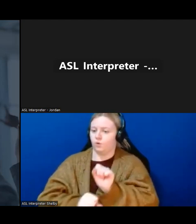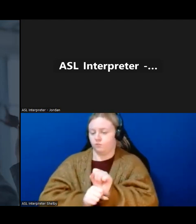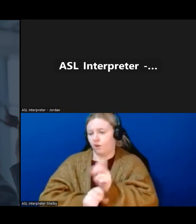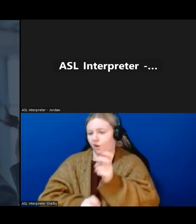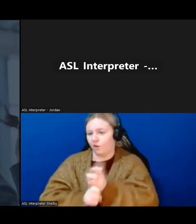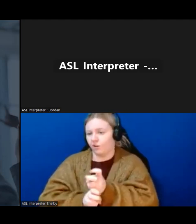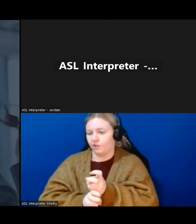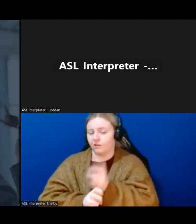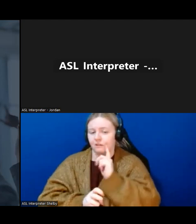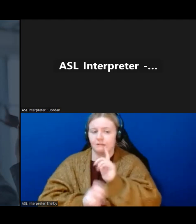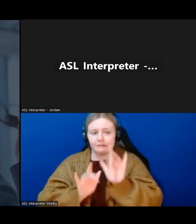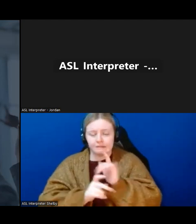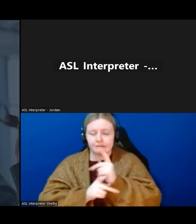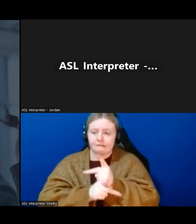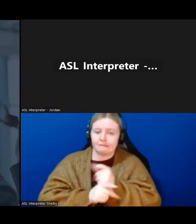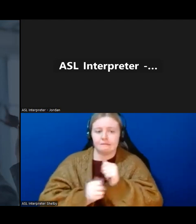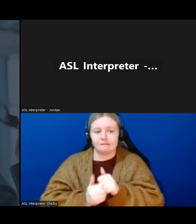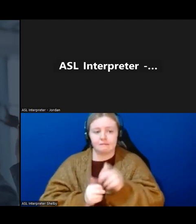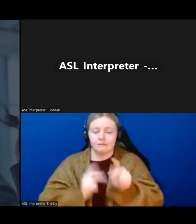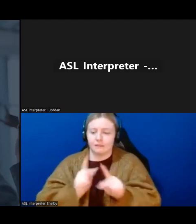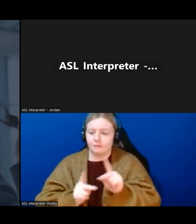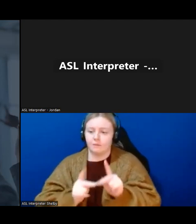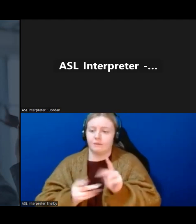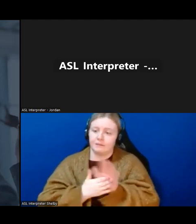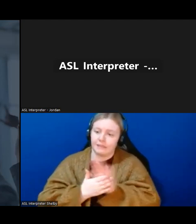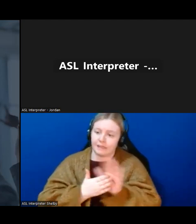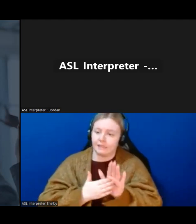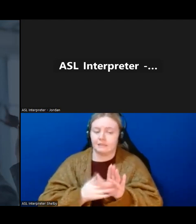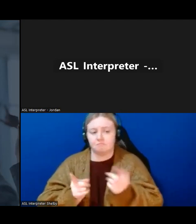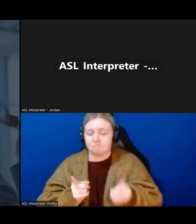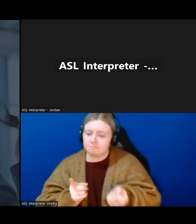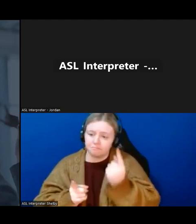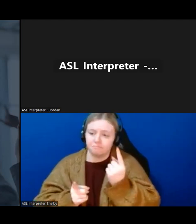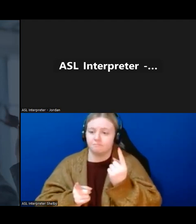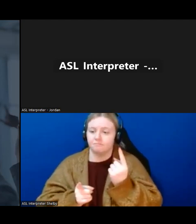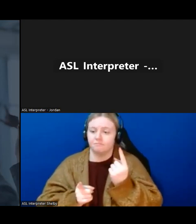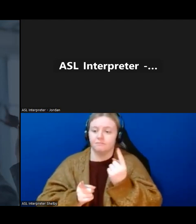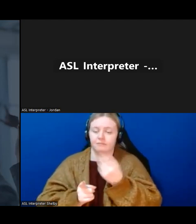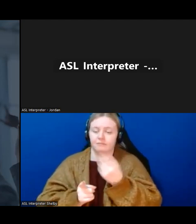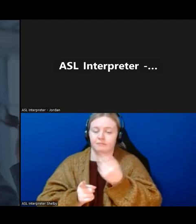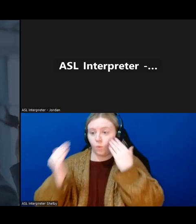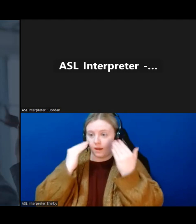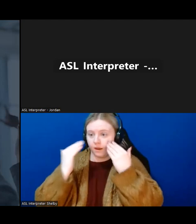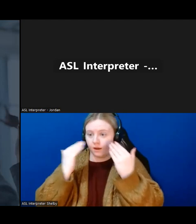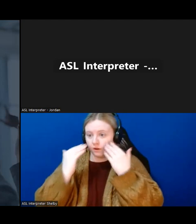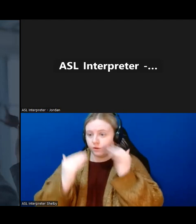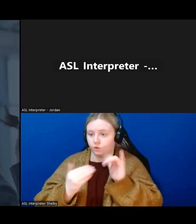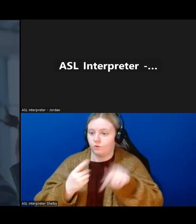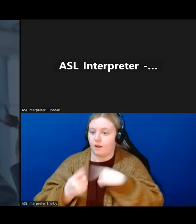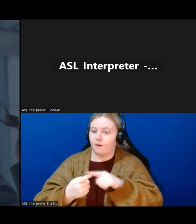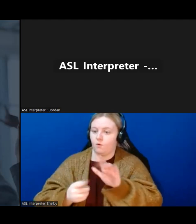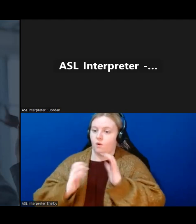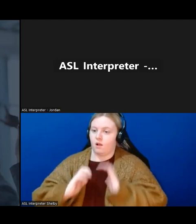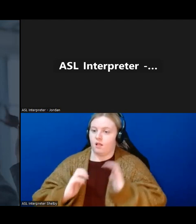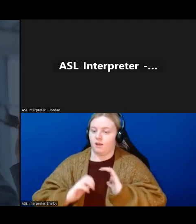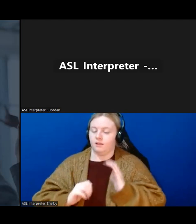this service. You're very kind, very understanding, and very aware of the clients that you deal with. know